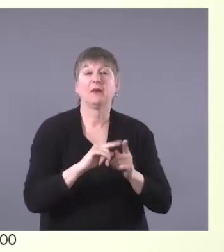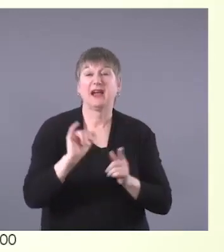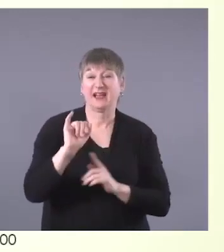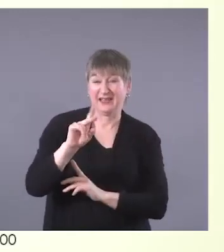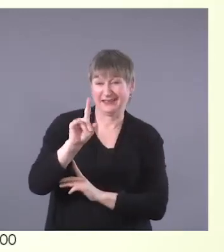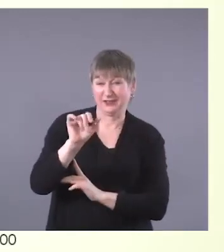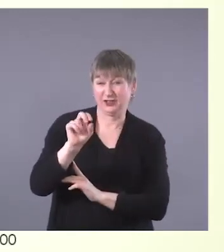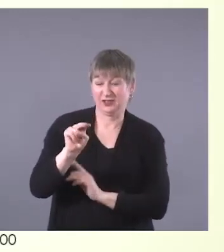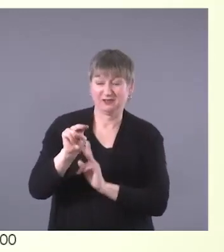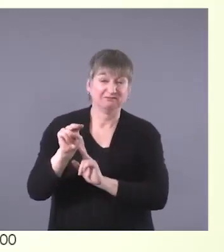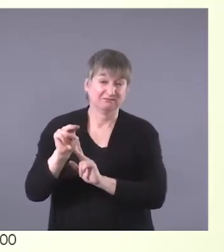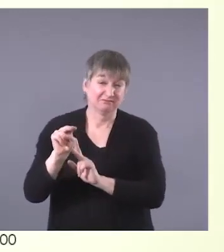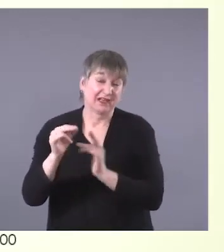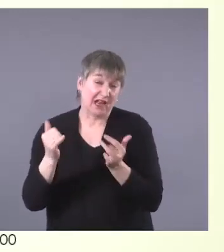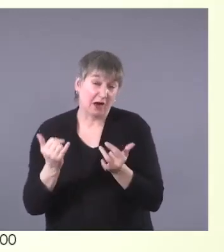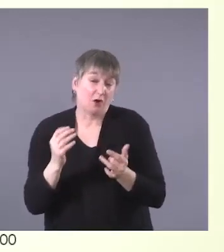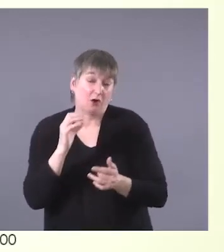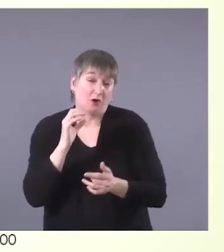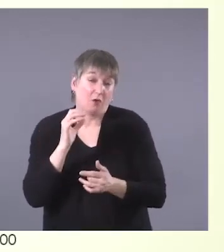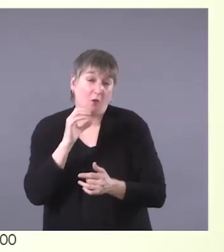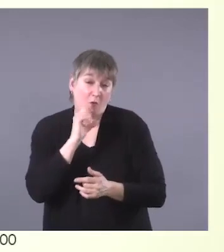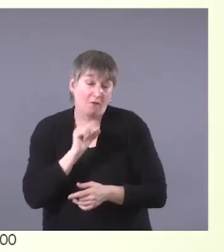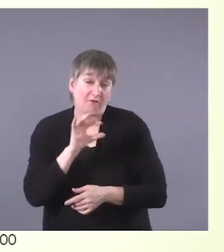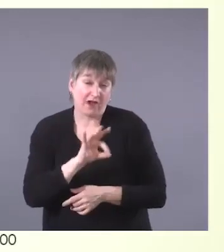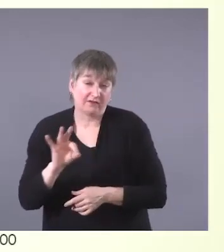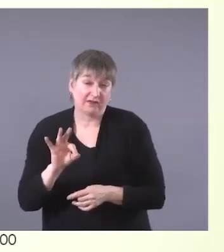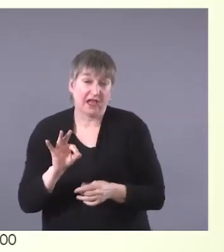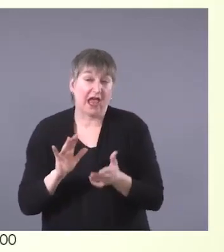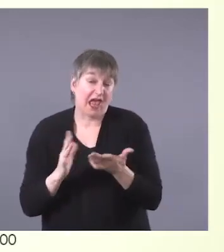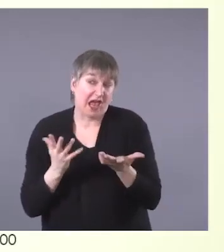considered outdated and offensive.